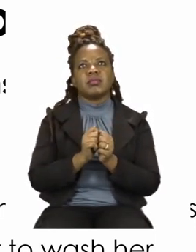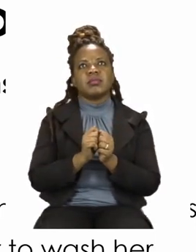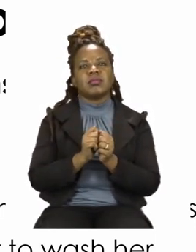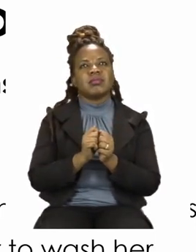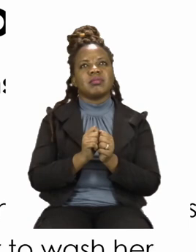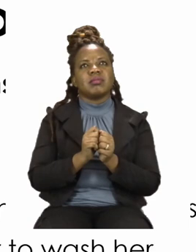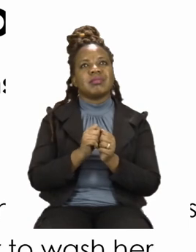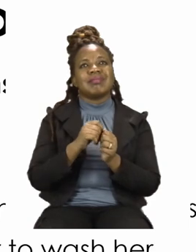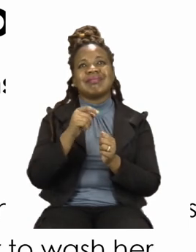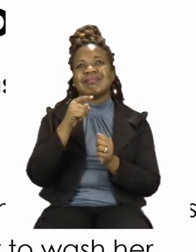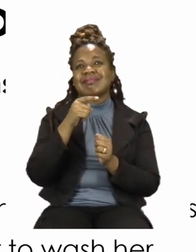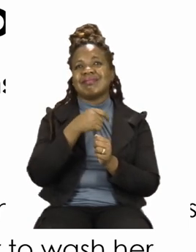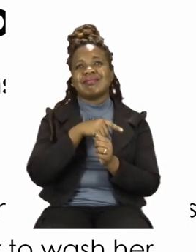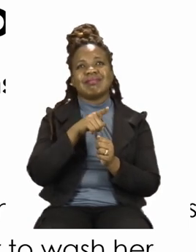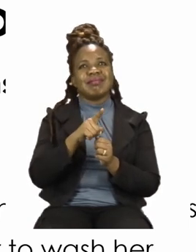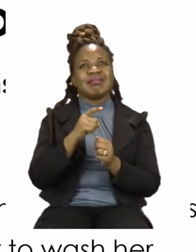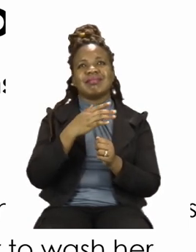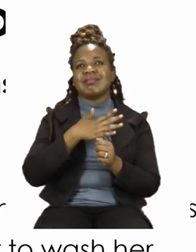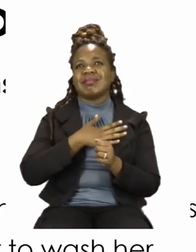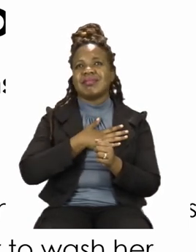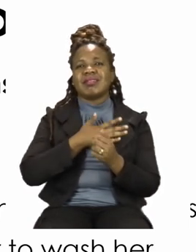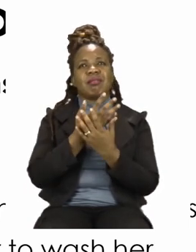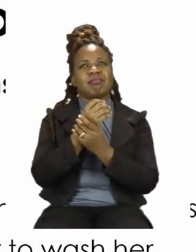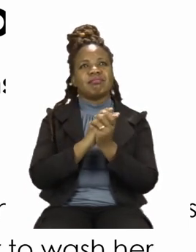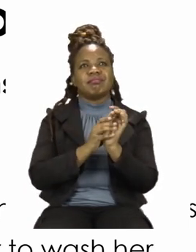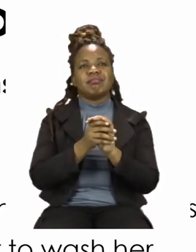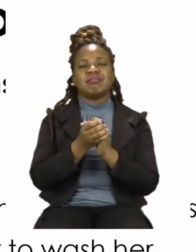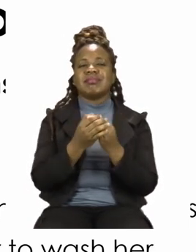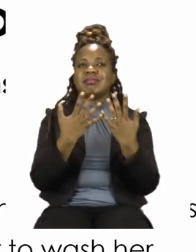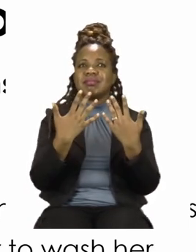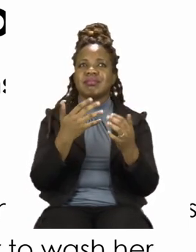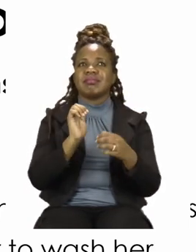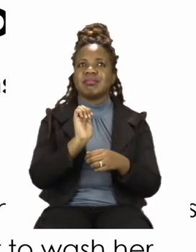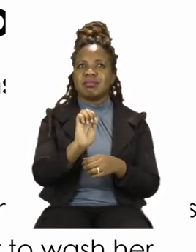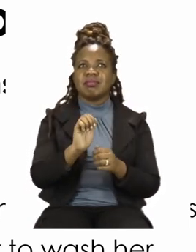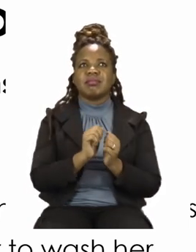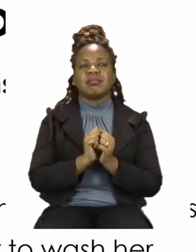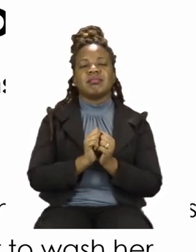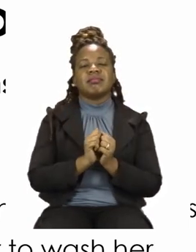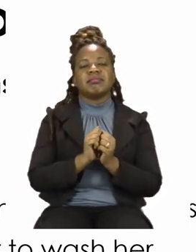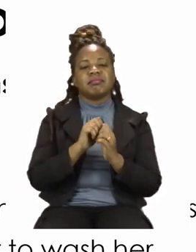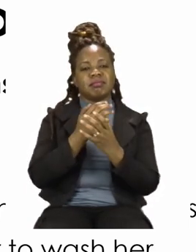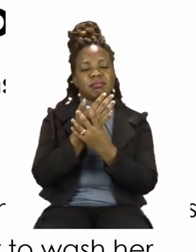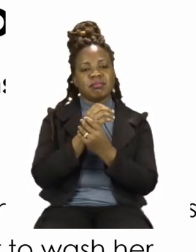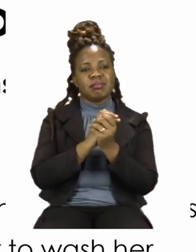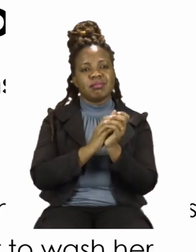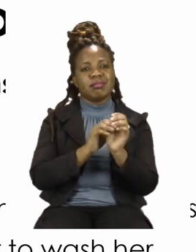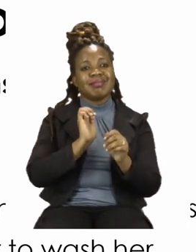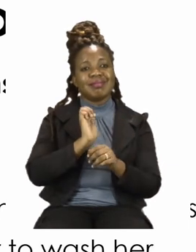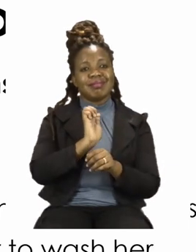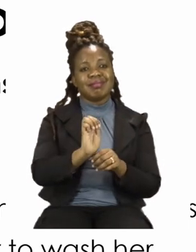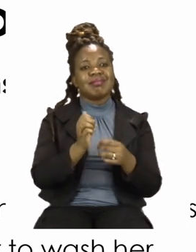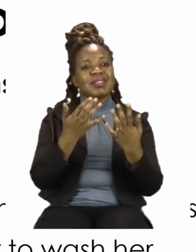likes to wash her hands. She washes her hands with soap and water.